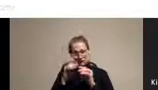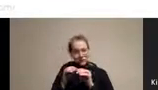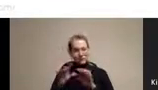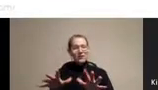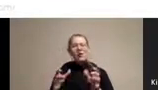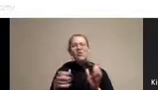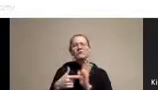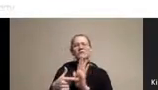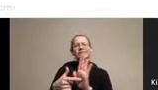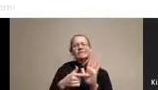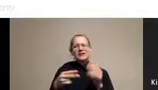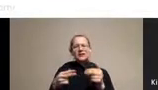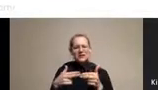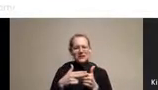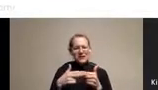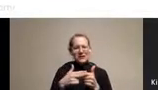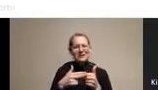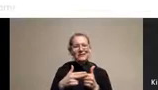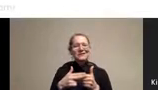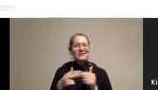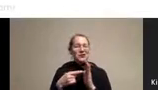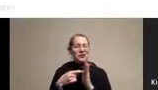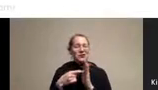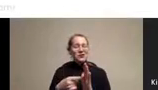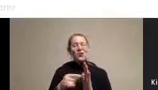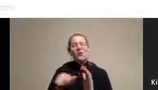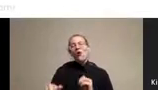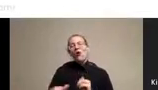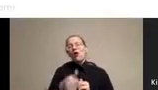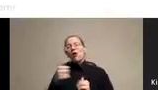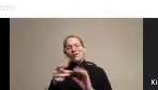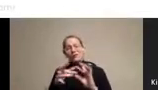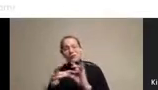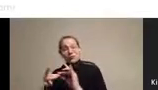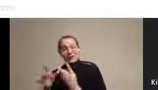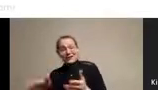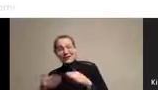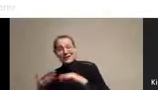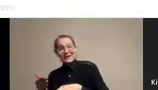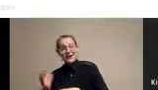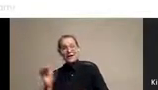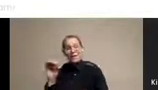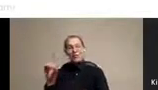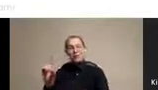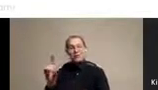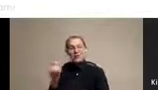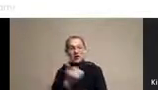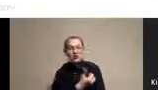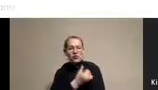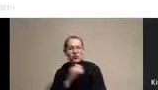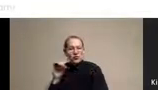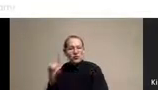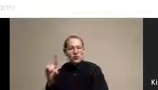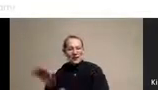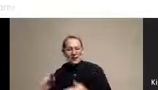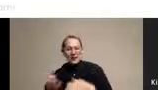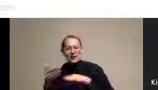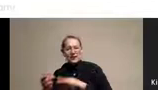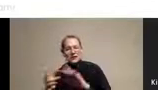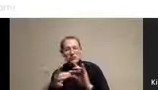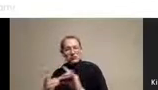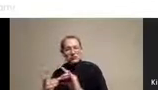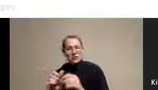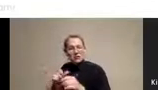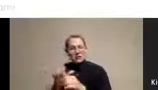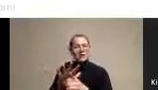looks at, for example, things like overdose deaths. I'll come back to this later that have also been soaring in a time of pandemic. But I also have here on this slide a picture from The